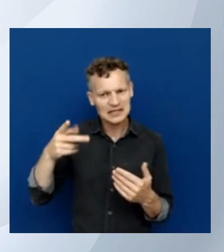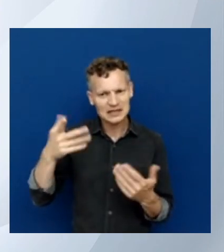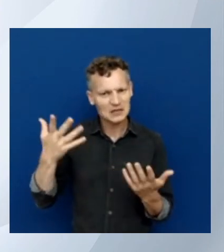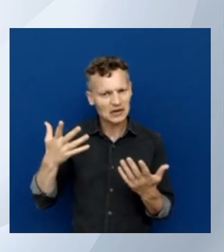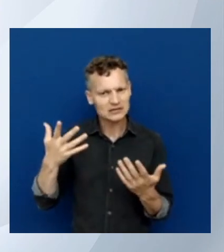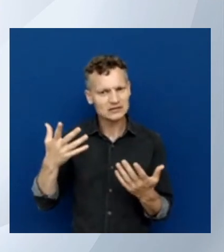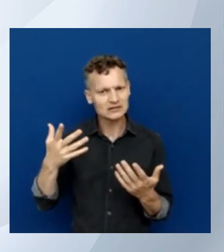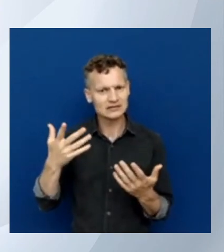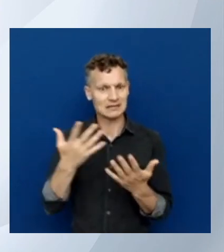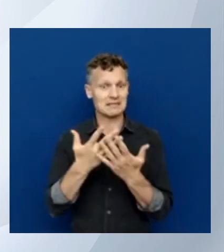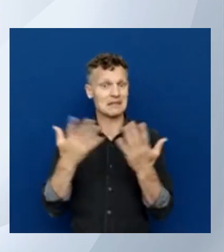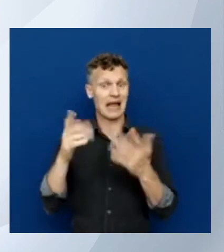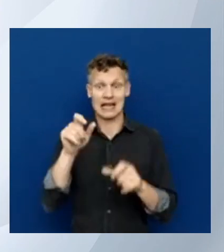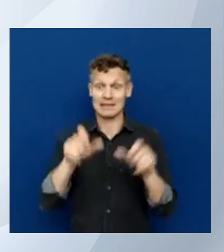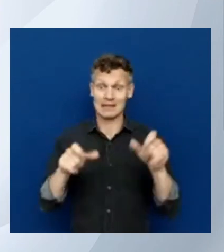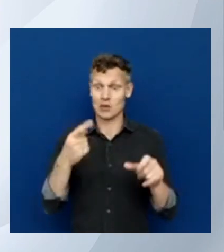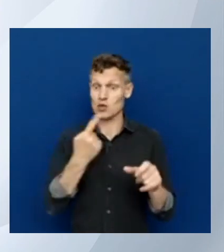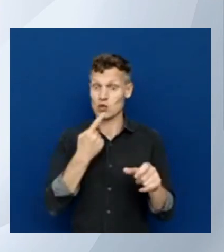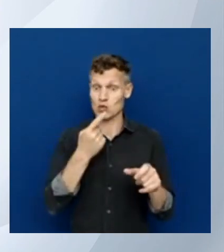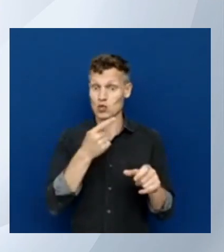are maybe not that familiar